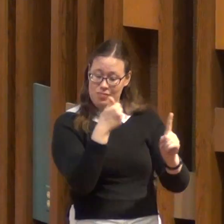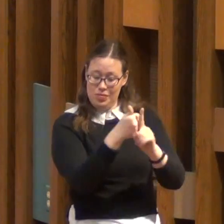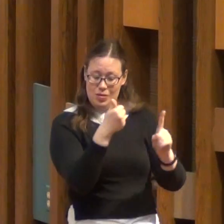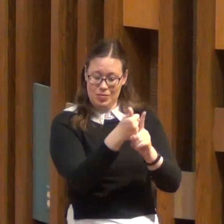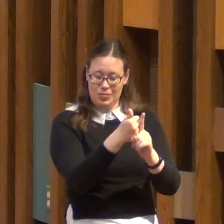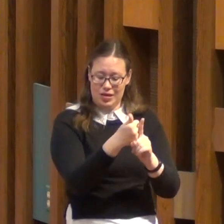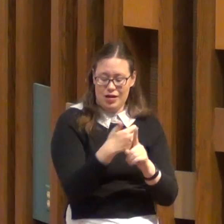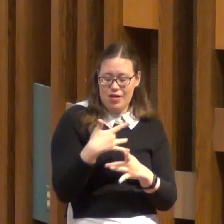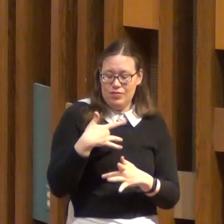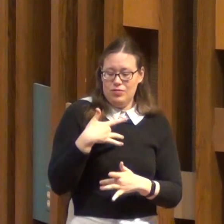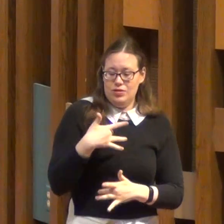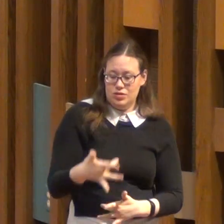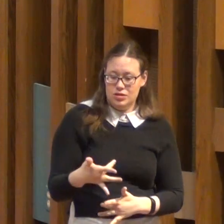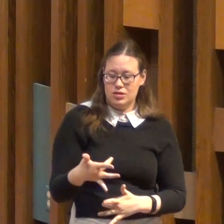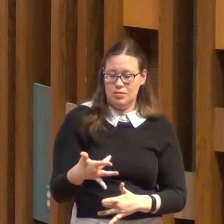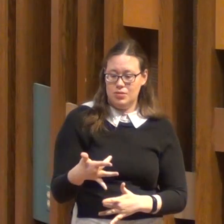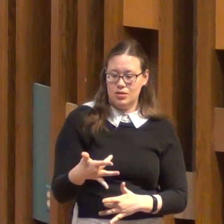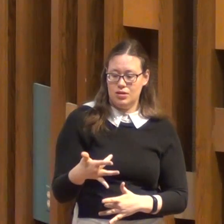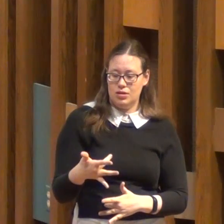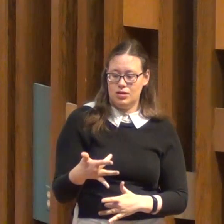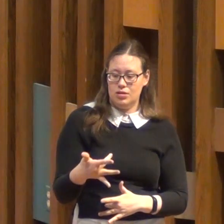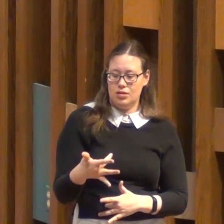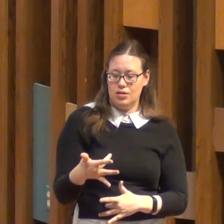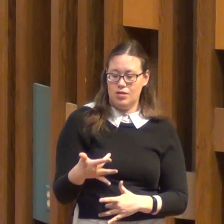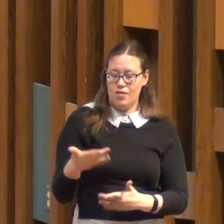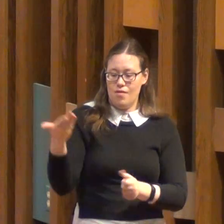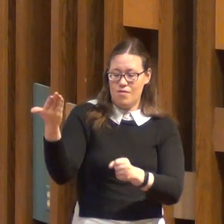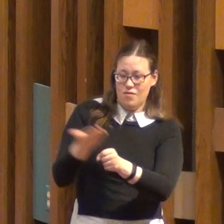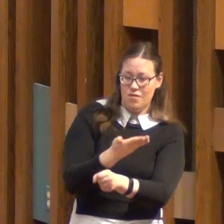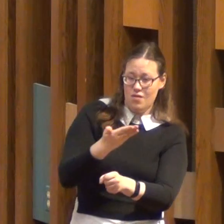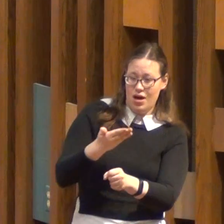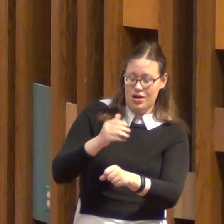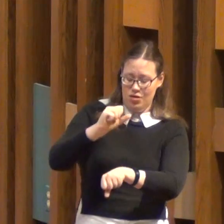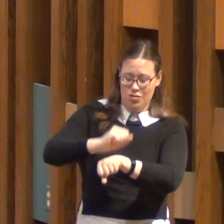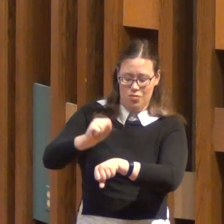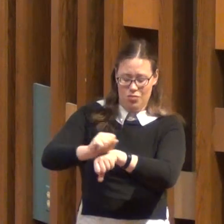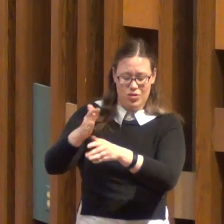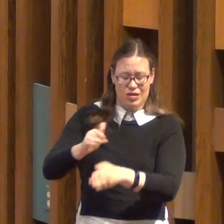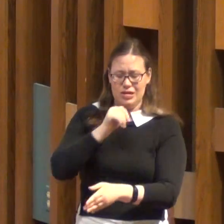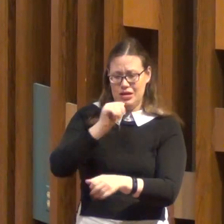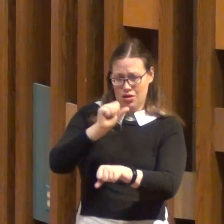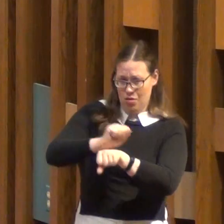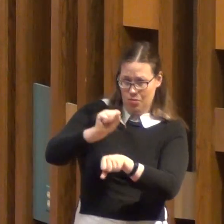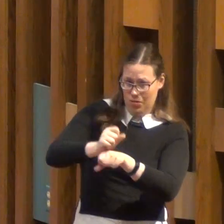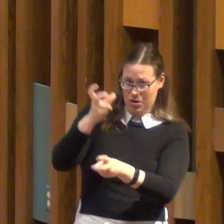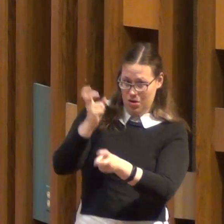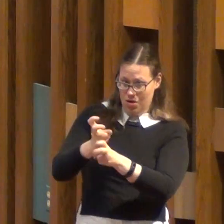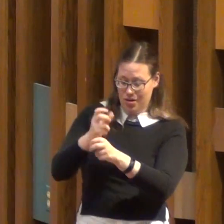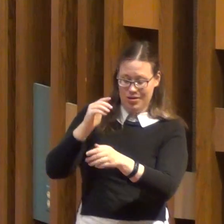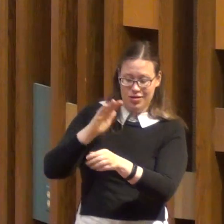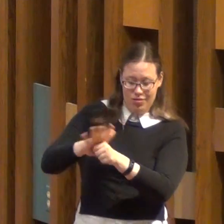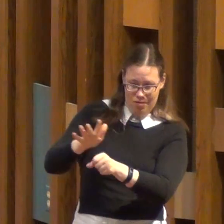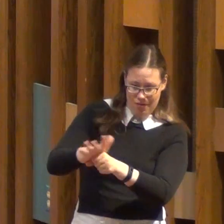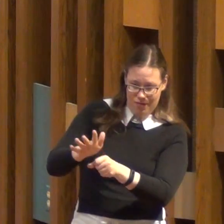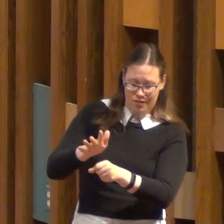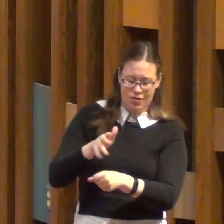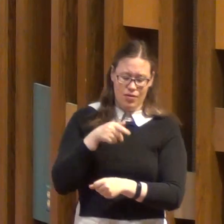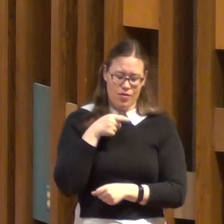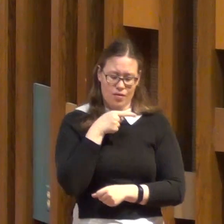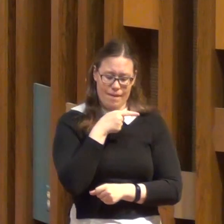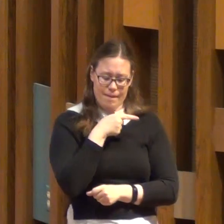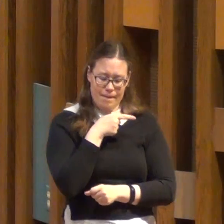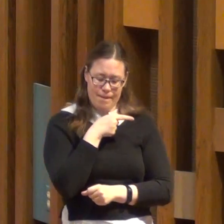companies that he led of slackers. In this was one of his main